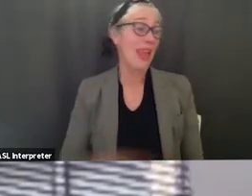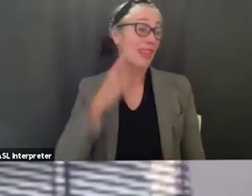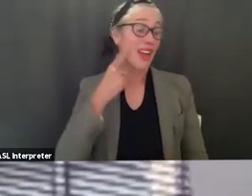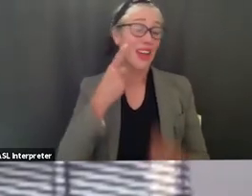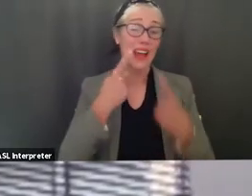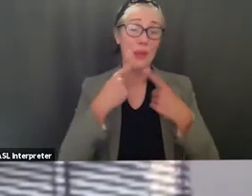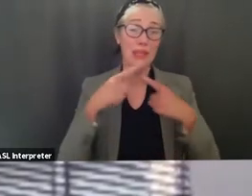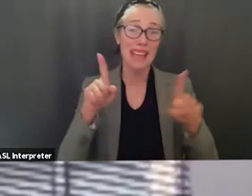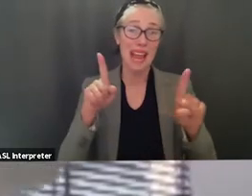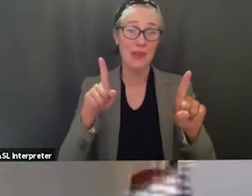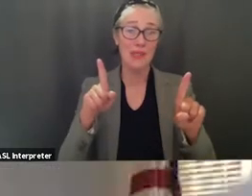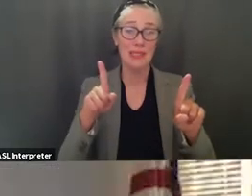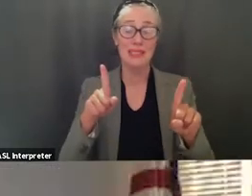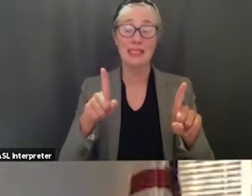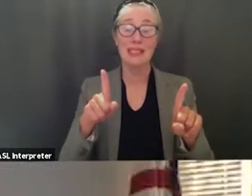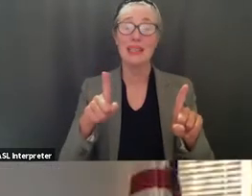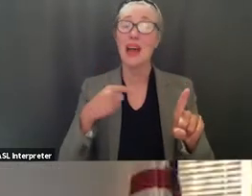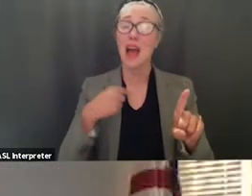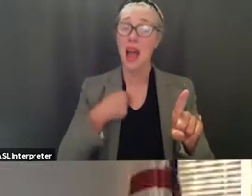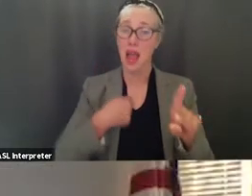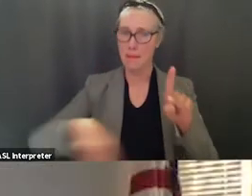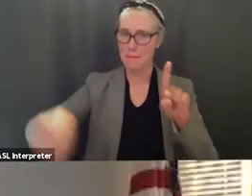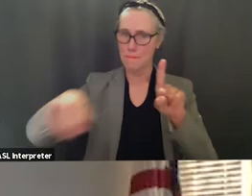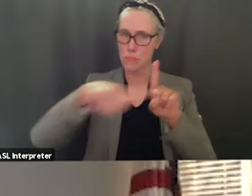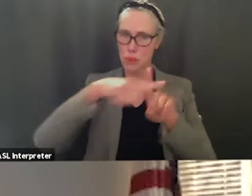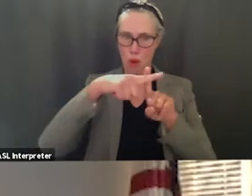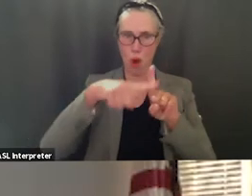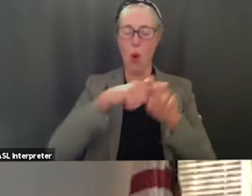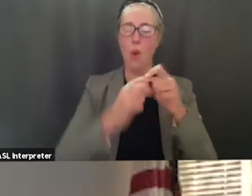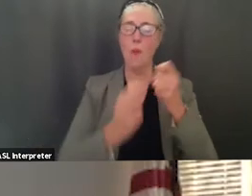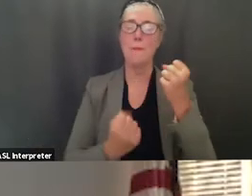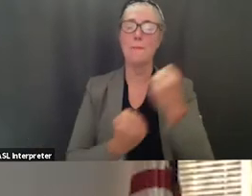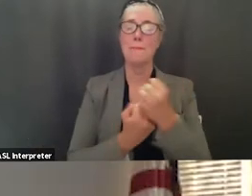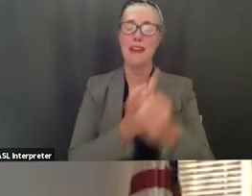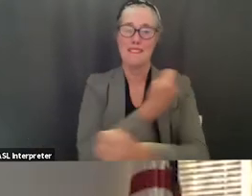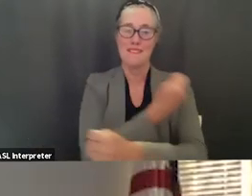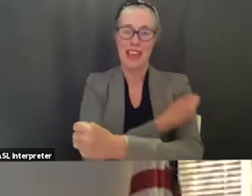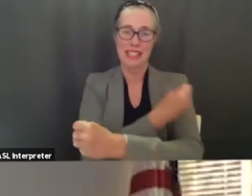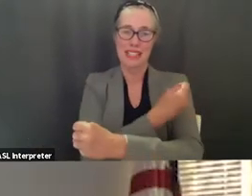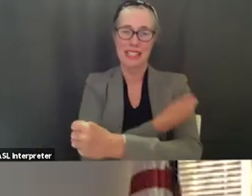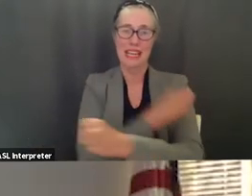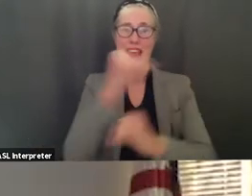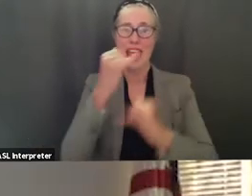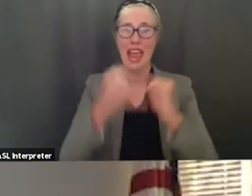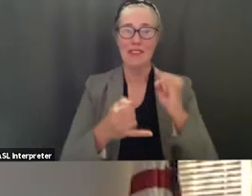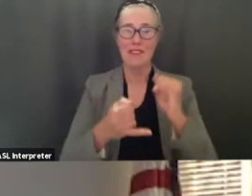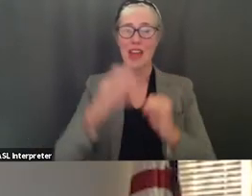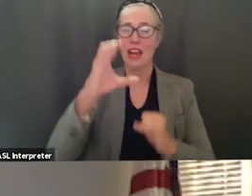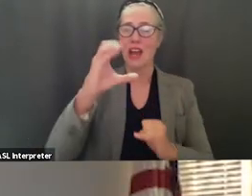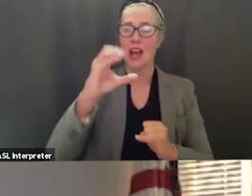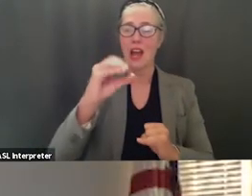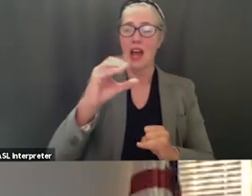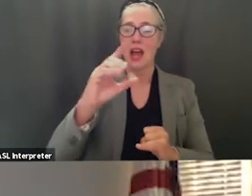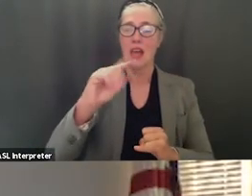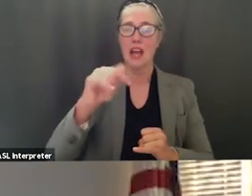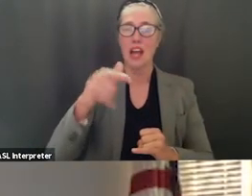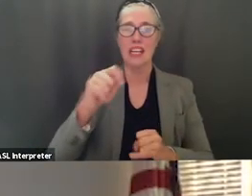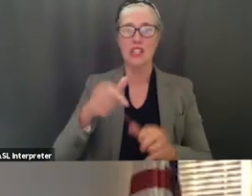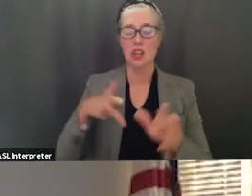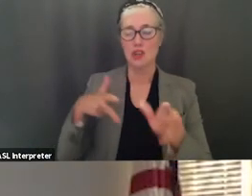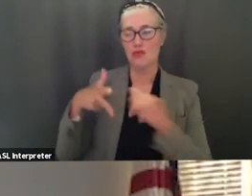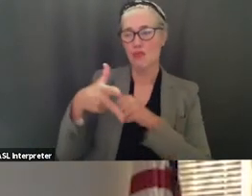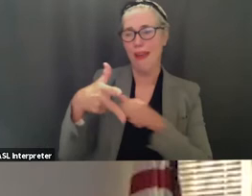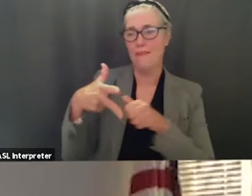i'm very pro vaccinations and the final cottage hospital drive-through vaccination after